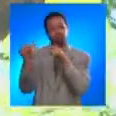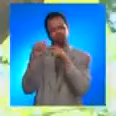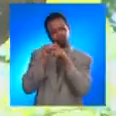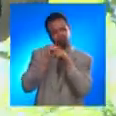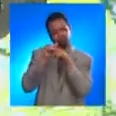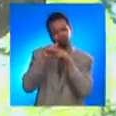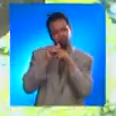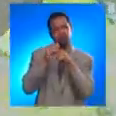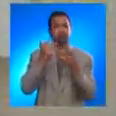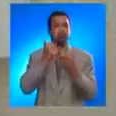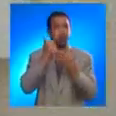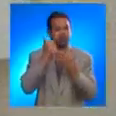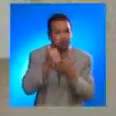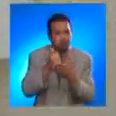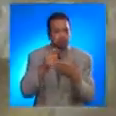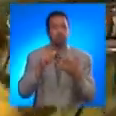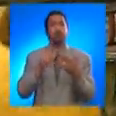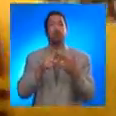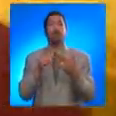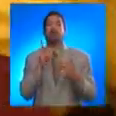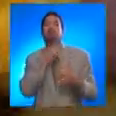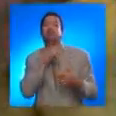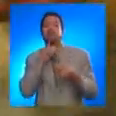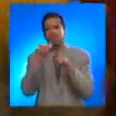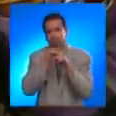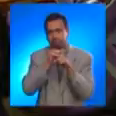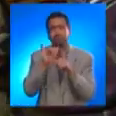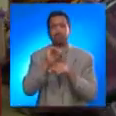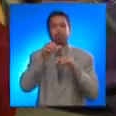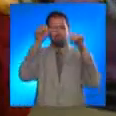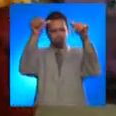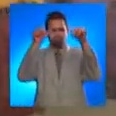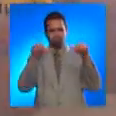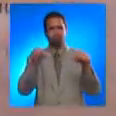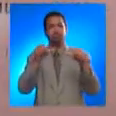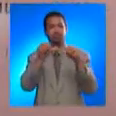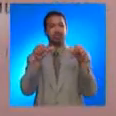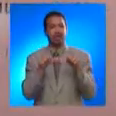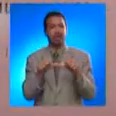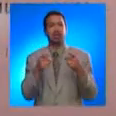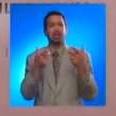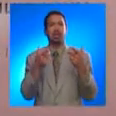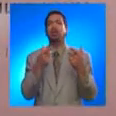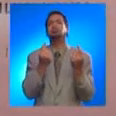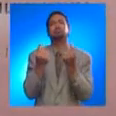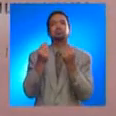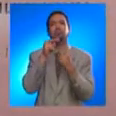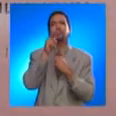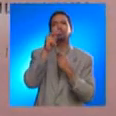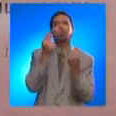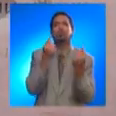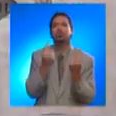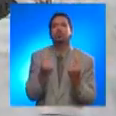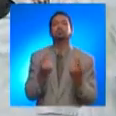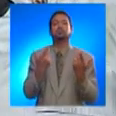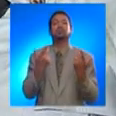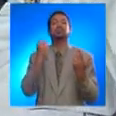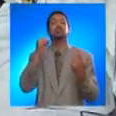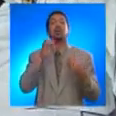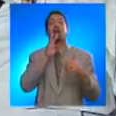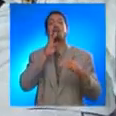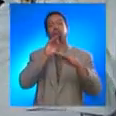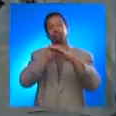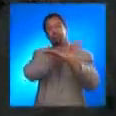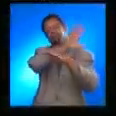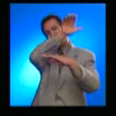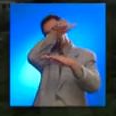and teachers. They were trained in first aid, drills were performed, and signs were posted so that everyone would know what to do in